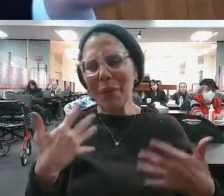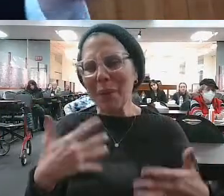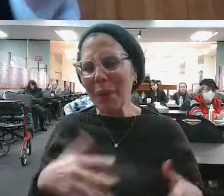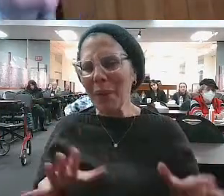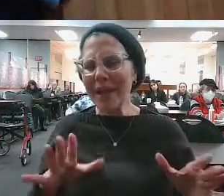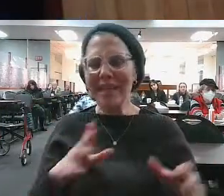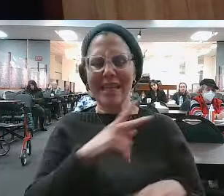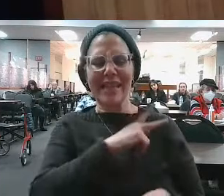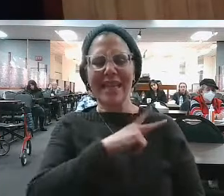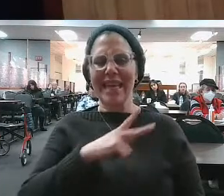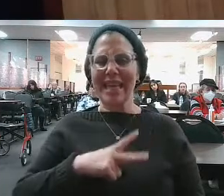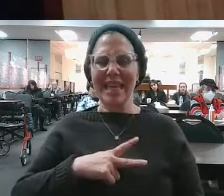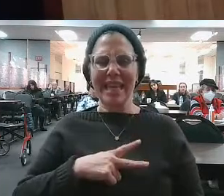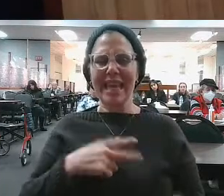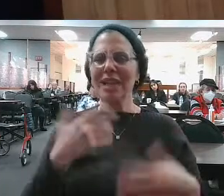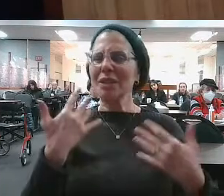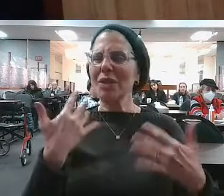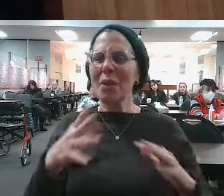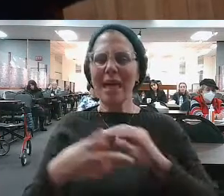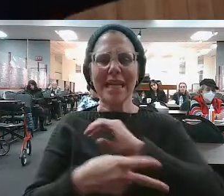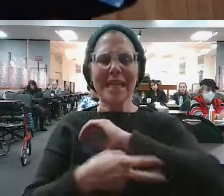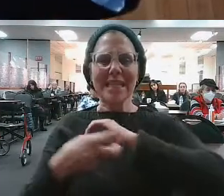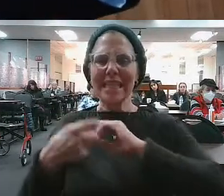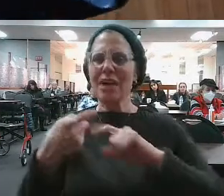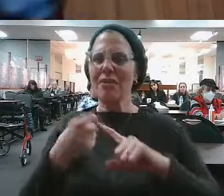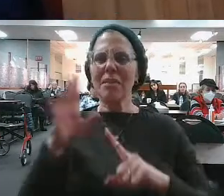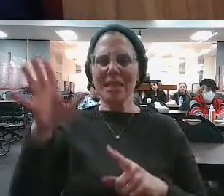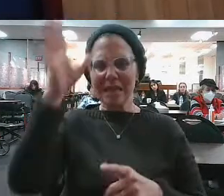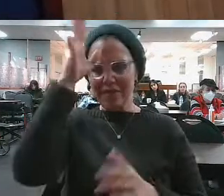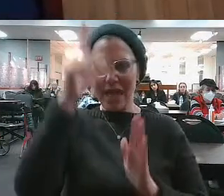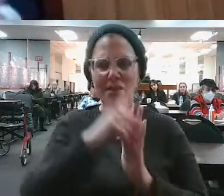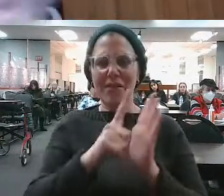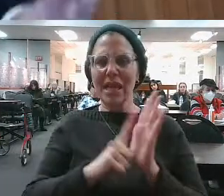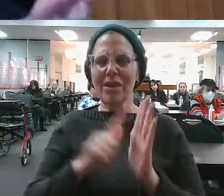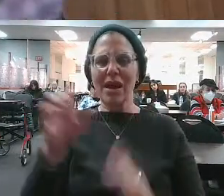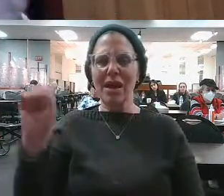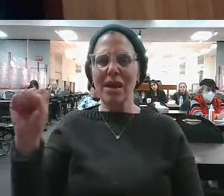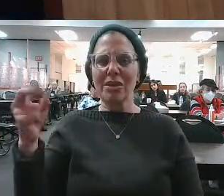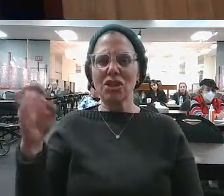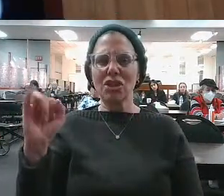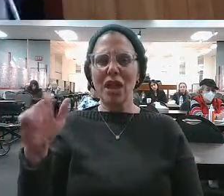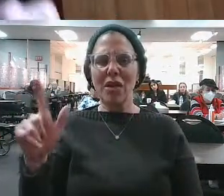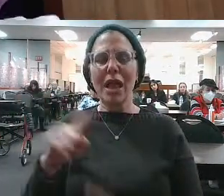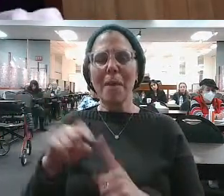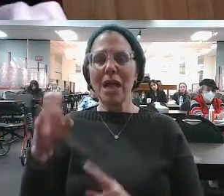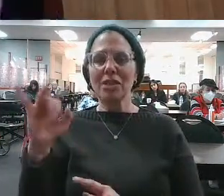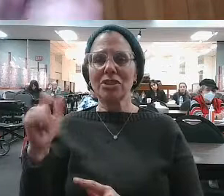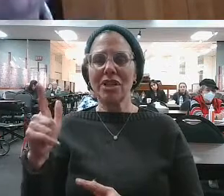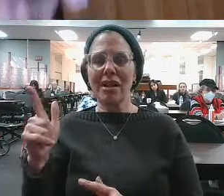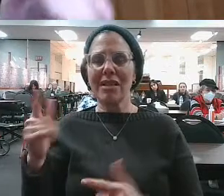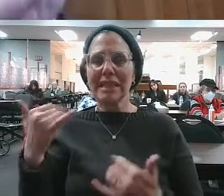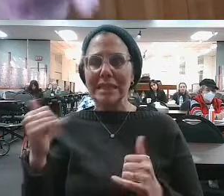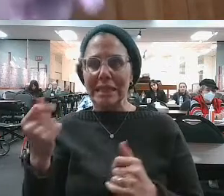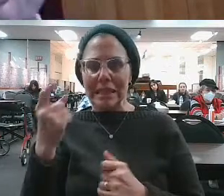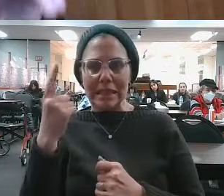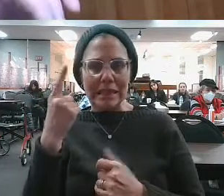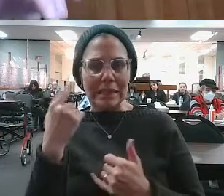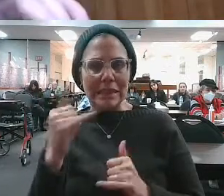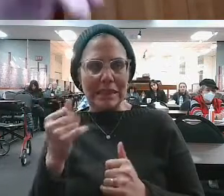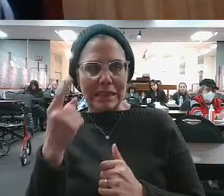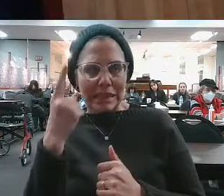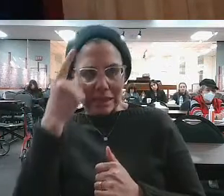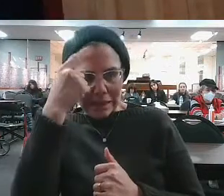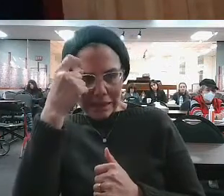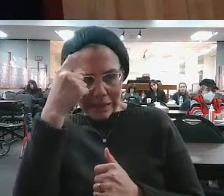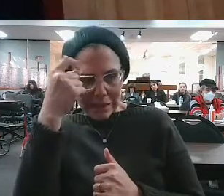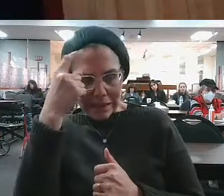the throne and certainly did not want to take anything from his father-in-law. He did not want anything. To the point that David HaMelech chooses